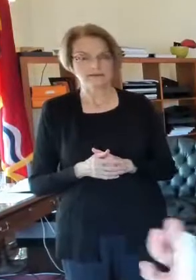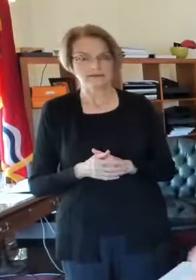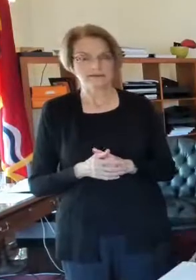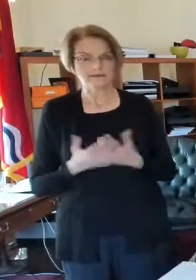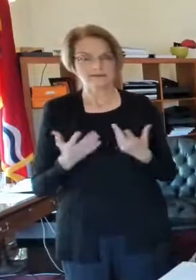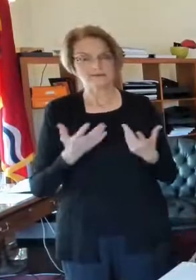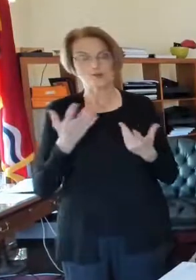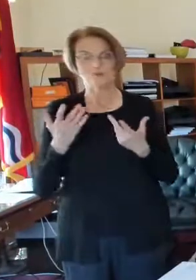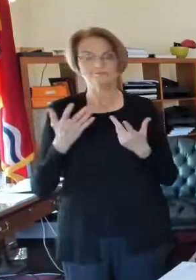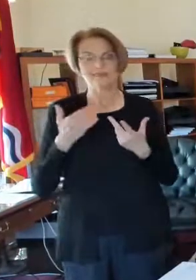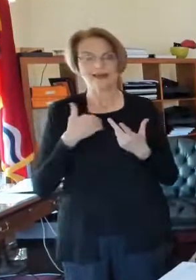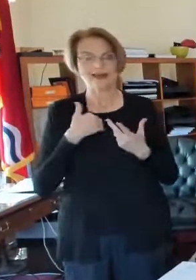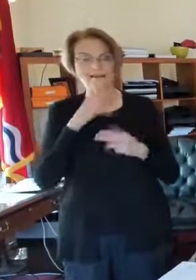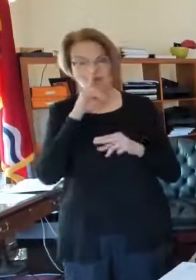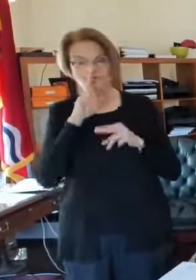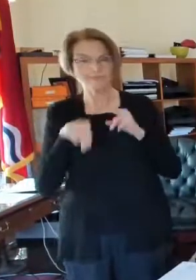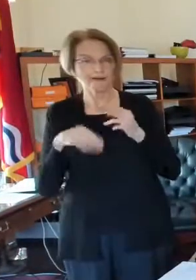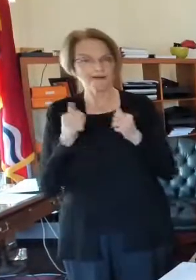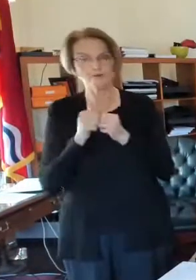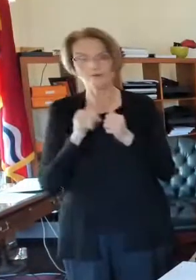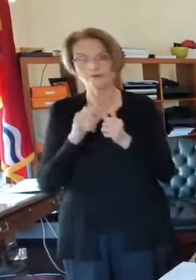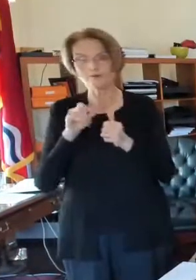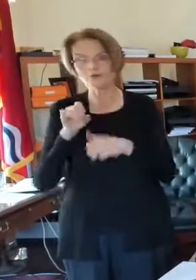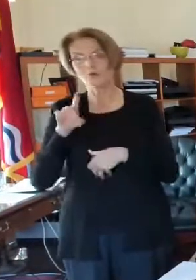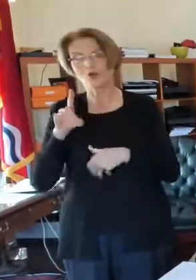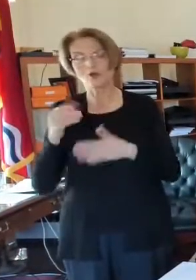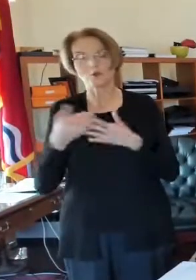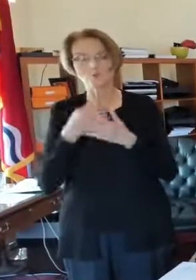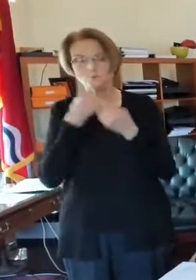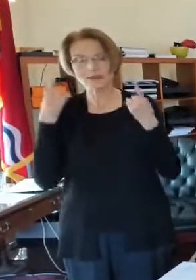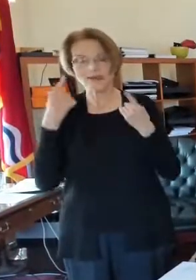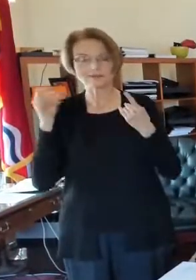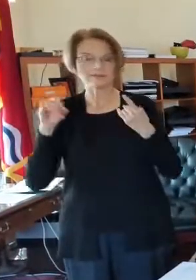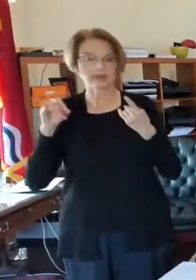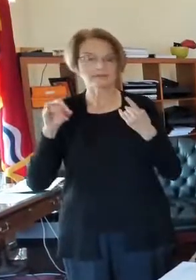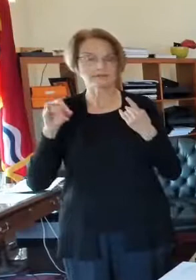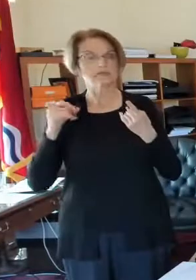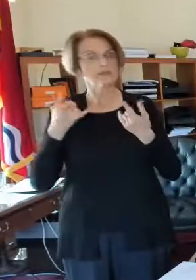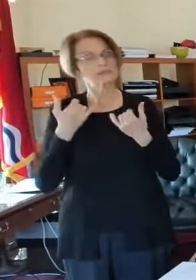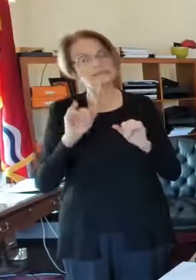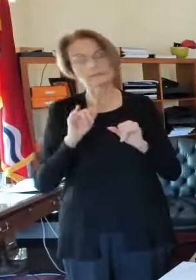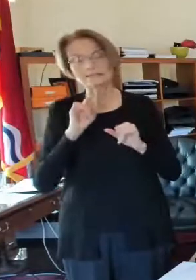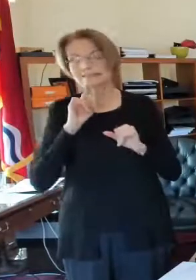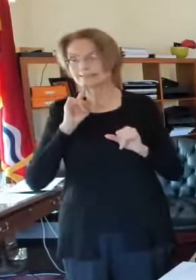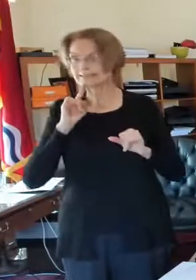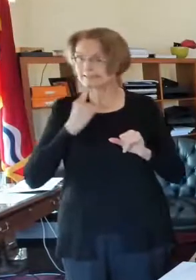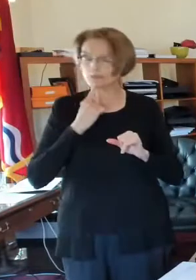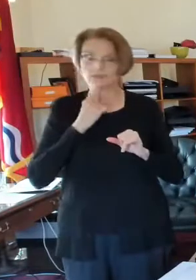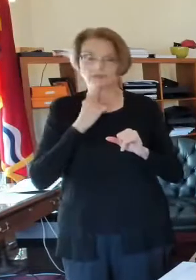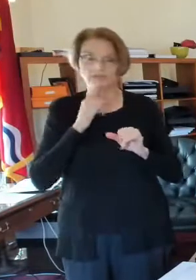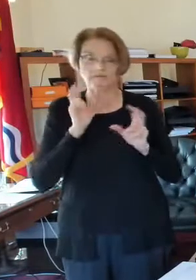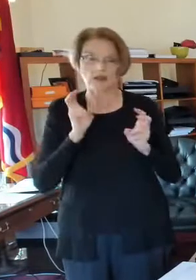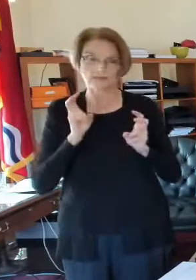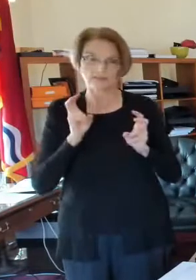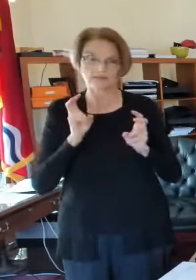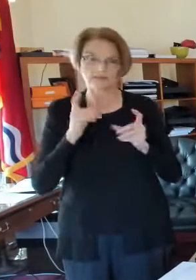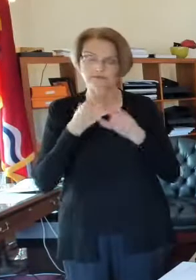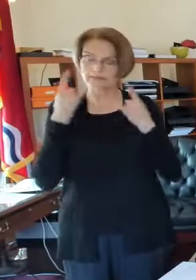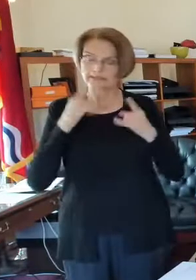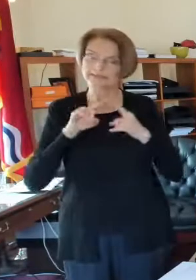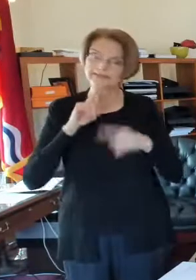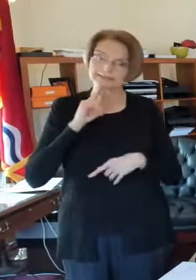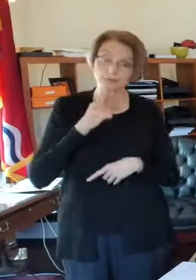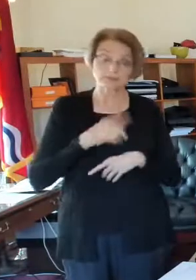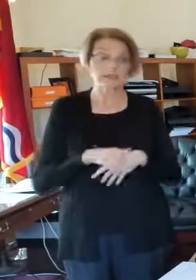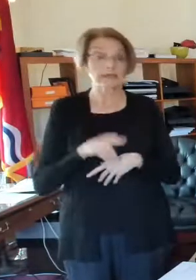of fun, having a little fun with the Soulard's new mask, such a serious topic, and if we won't